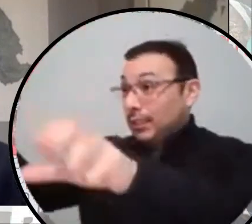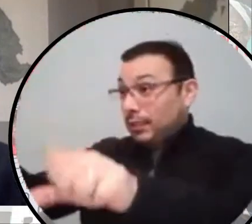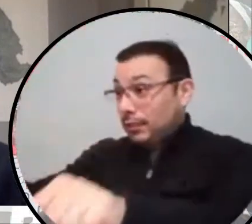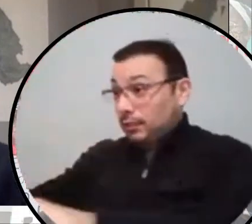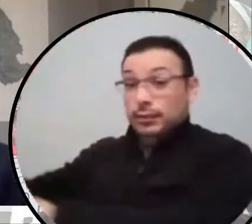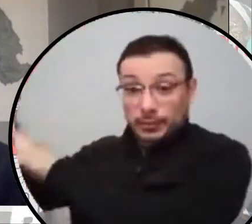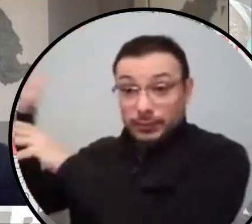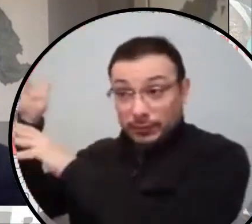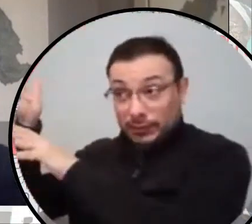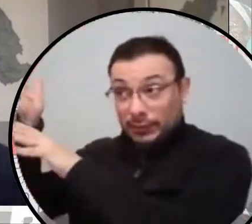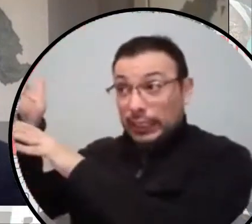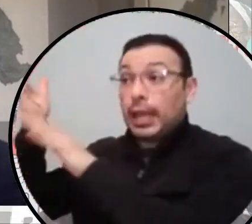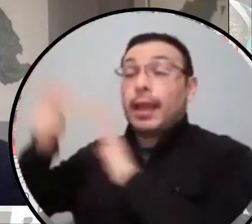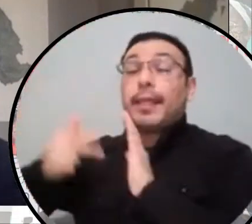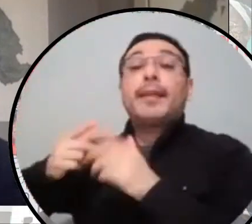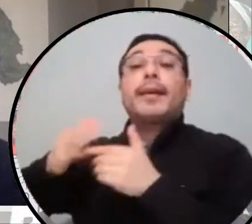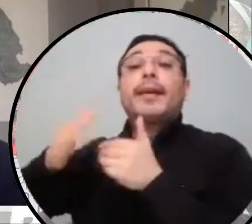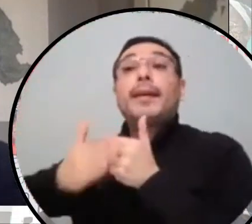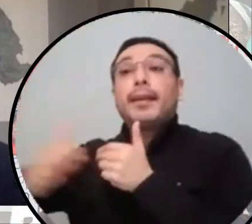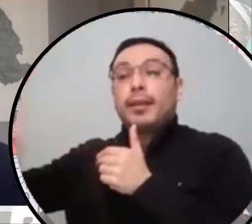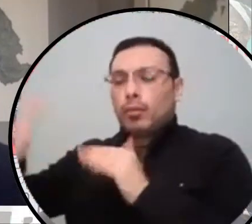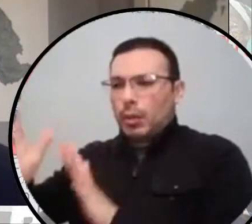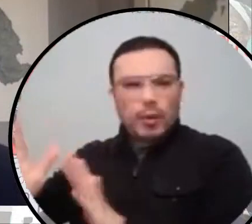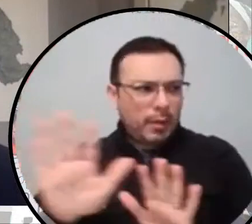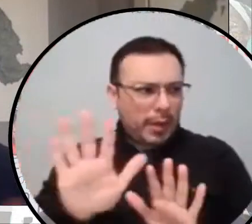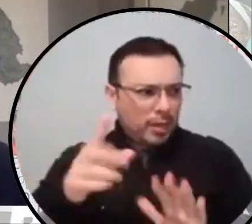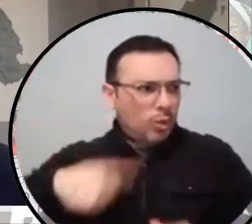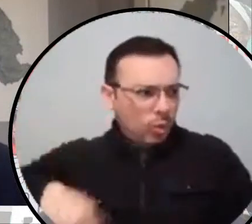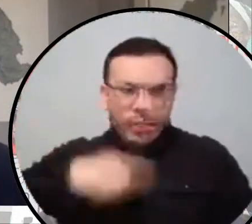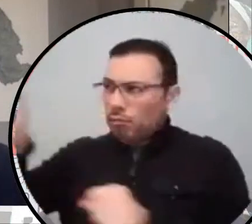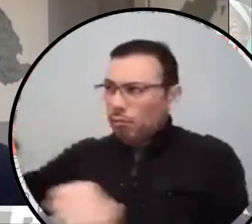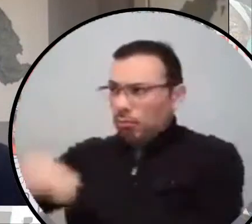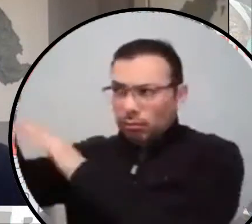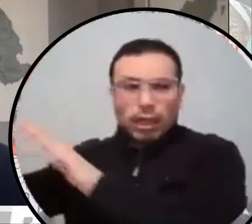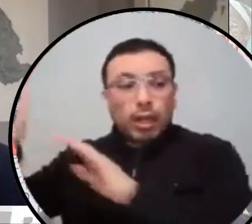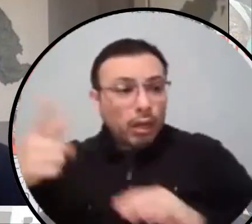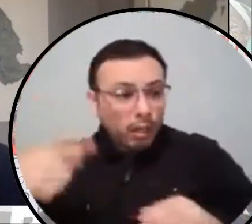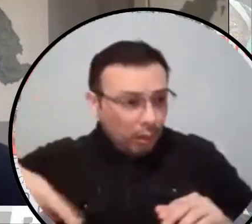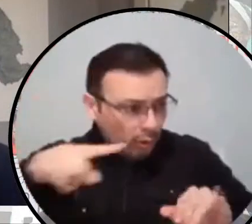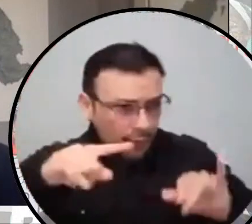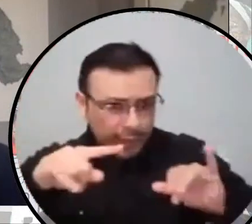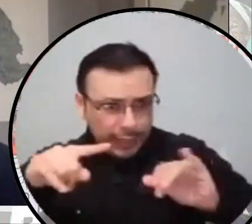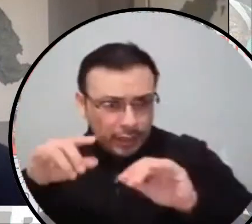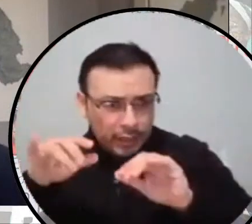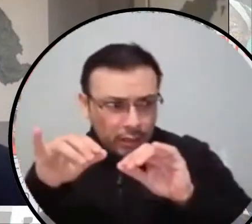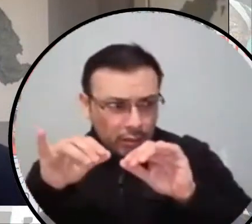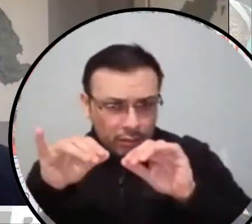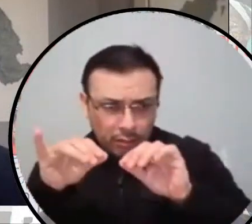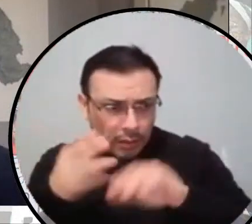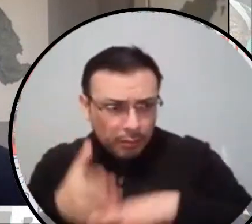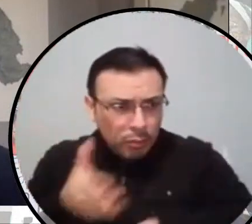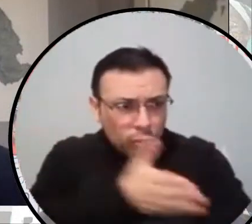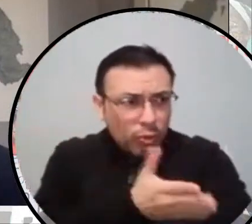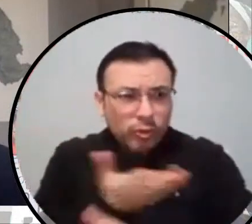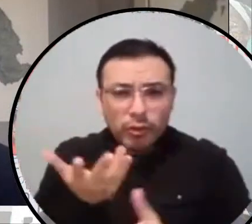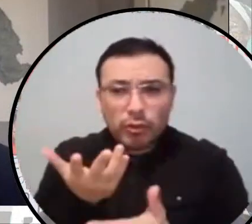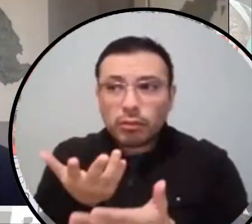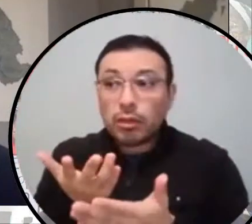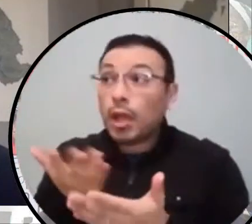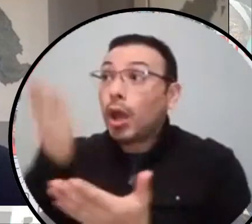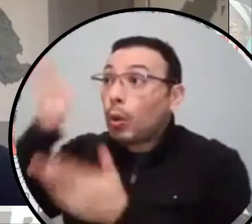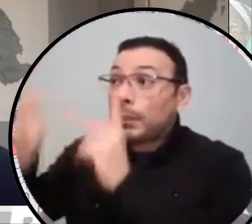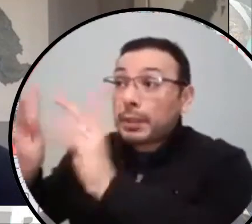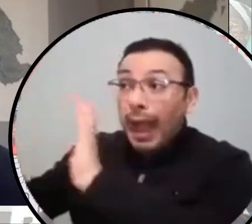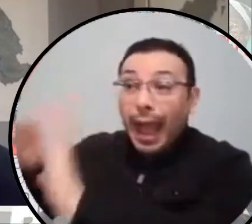getting us where we're going or is this more nonsense from the system? Is this going to shrink how many people are in contact with the police? Is this going to get people out?